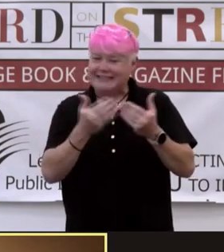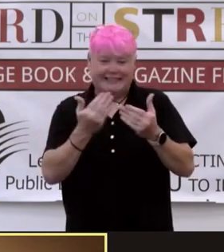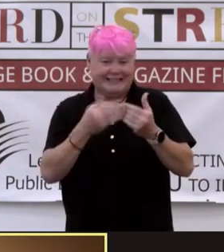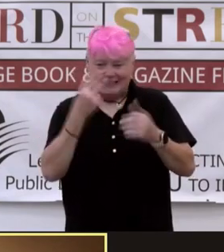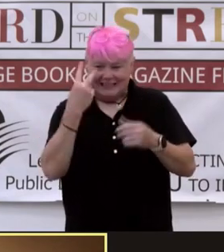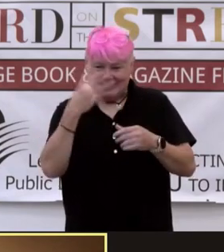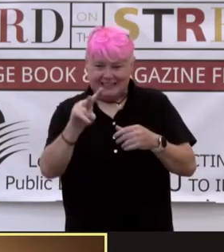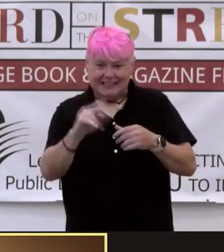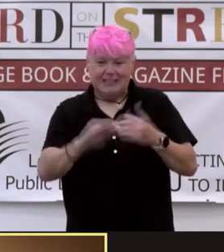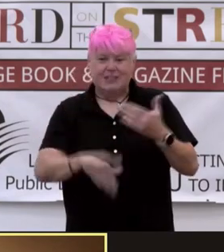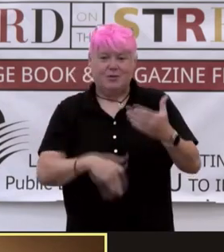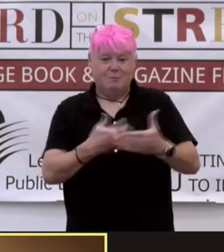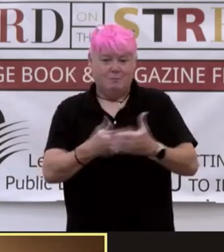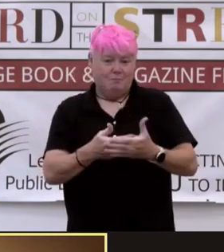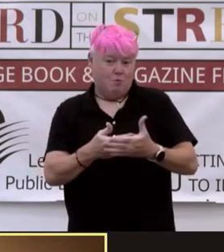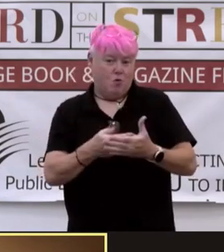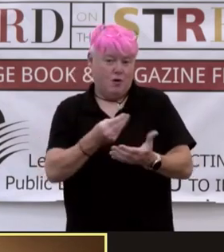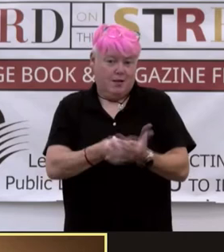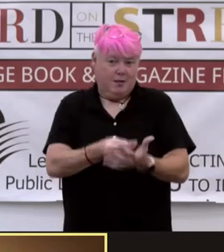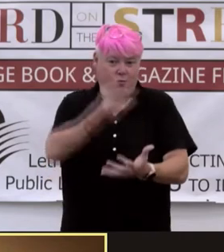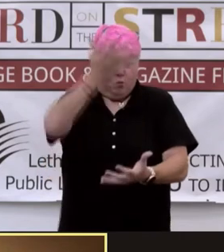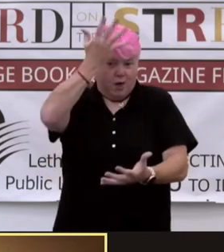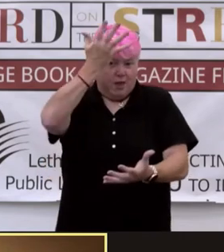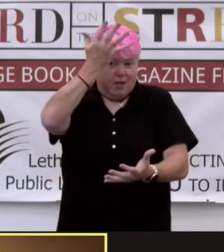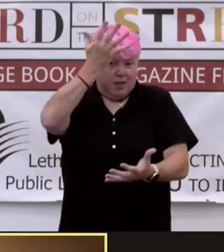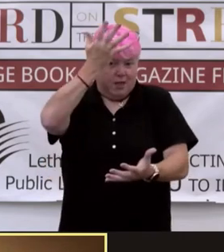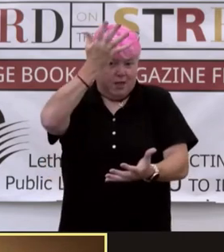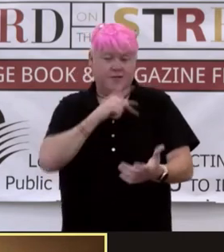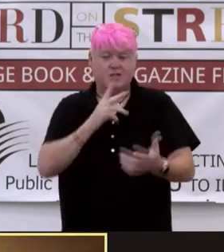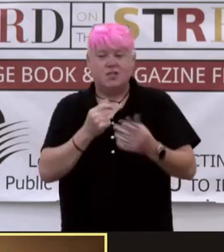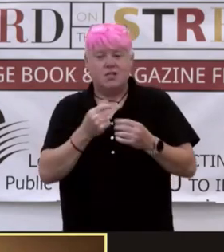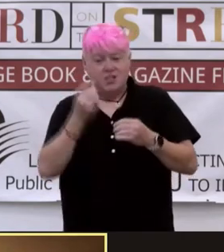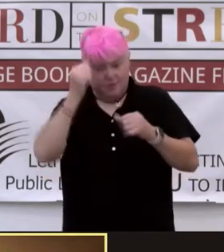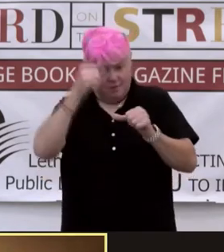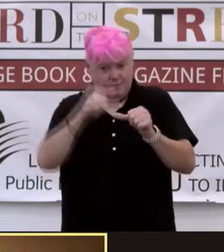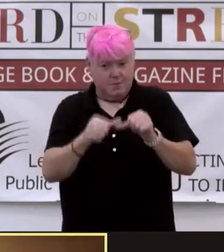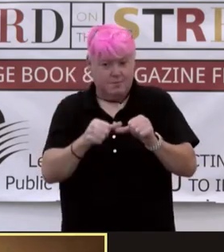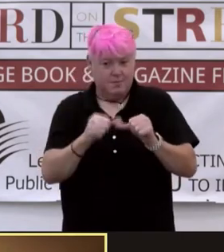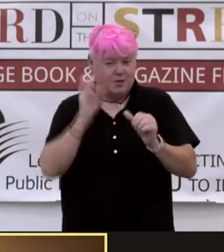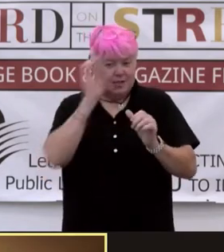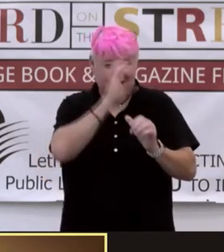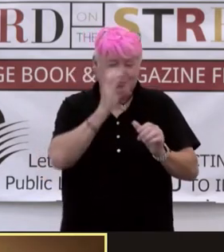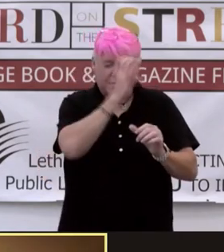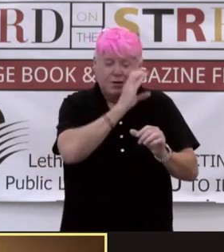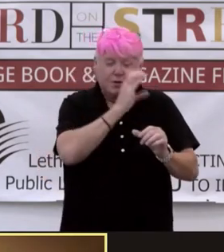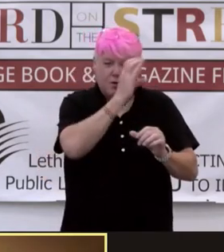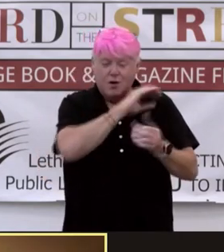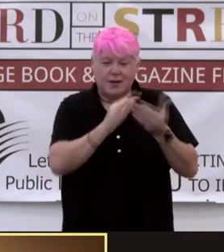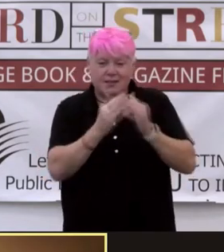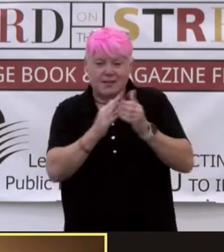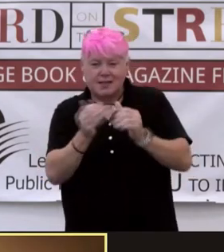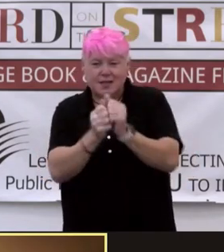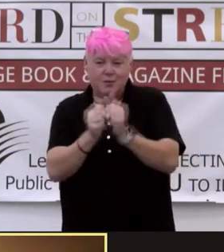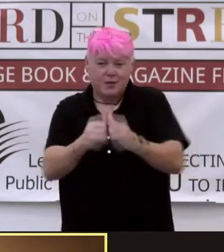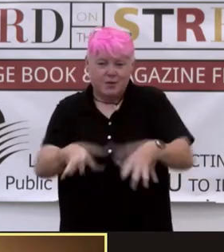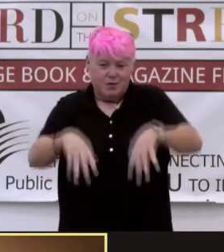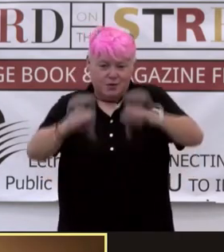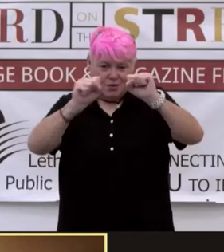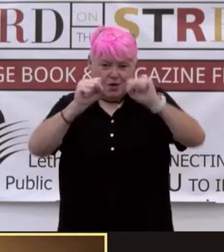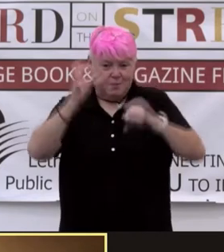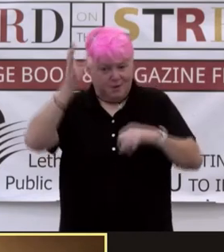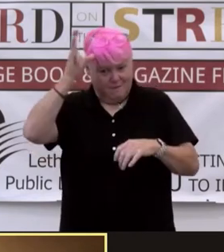born in wealth and privilege. It never was. She remembers exploring the city with her adoptive father, her small hands held